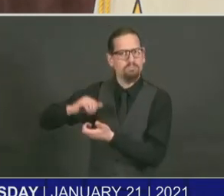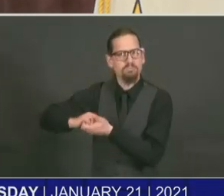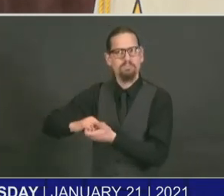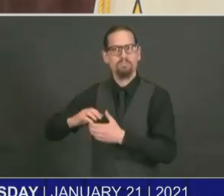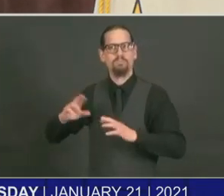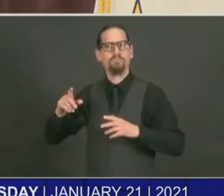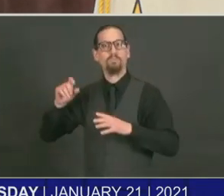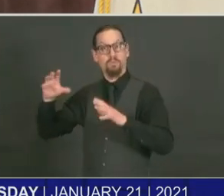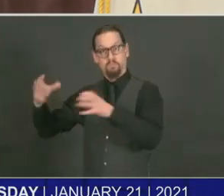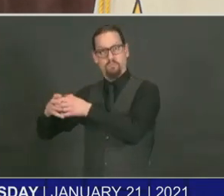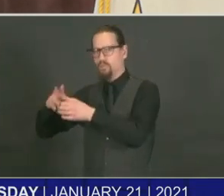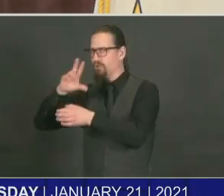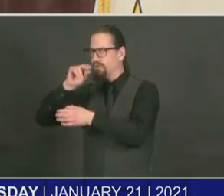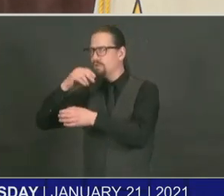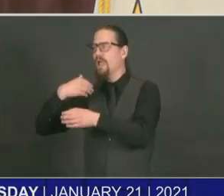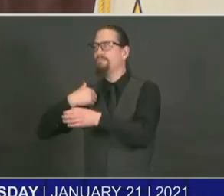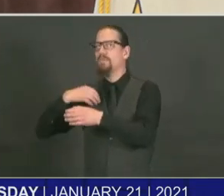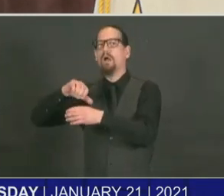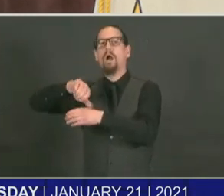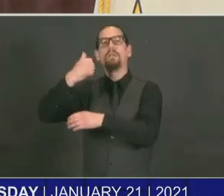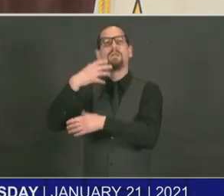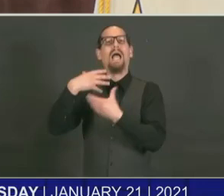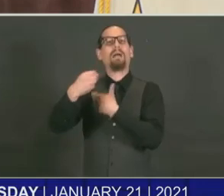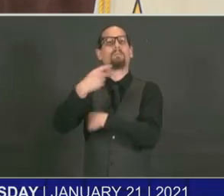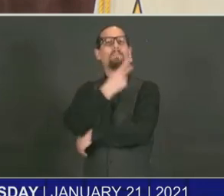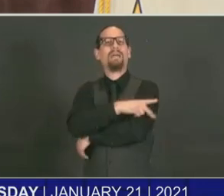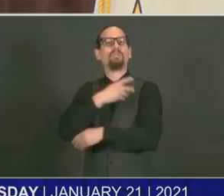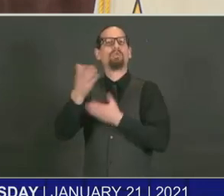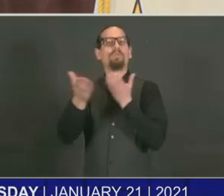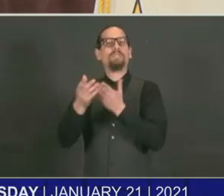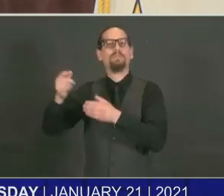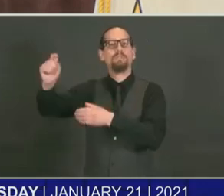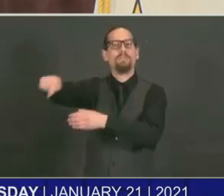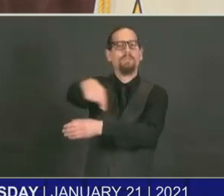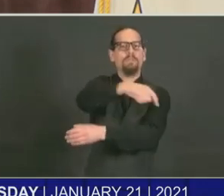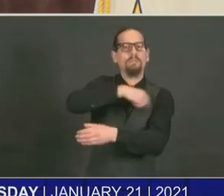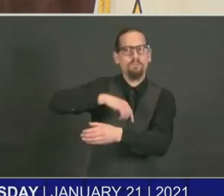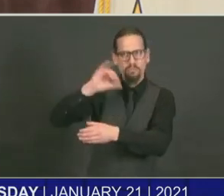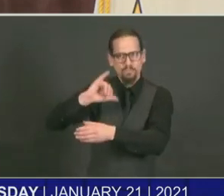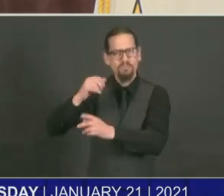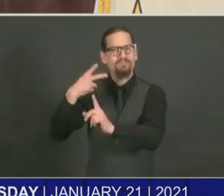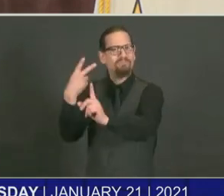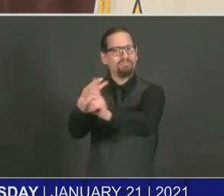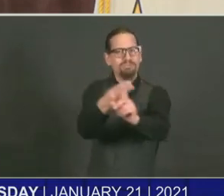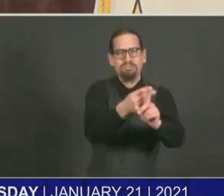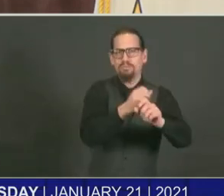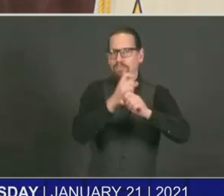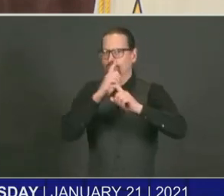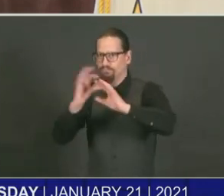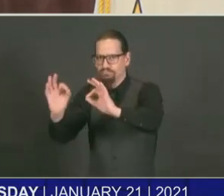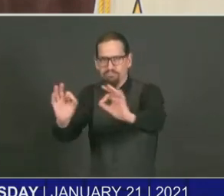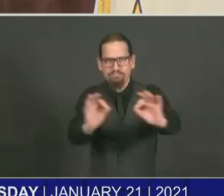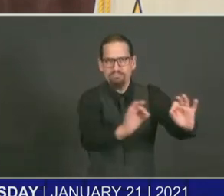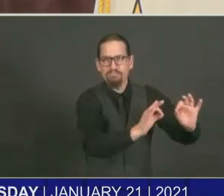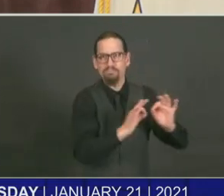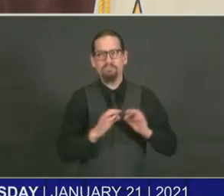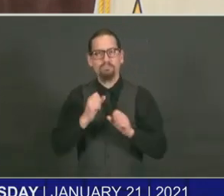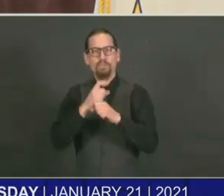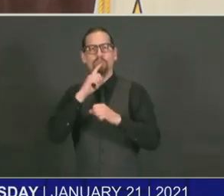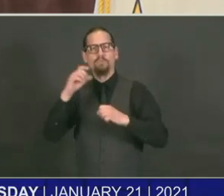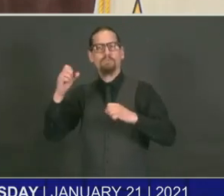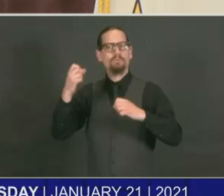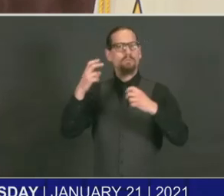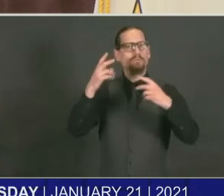ready-made logistics to, a ready-made logistical approach to getting many people